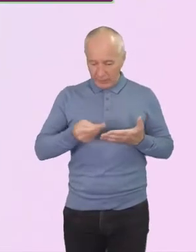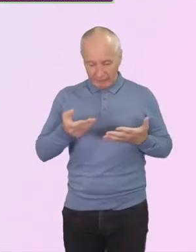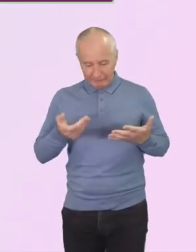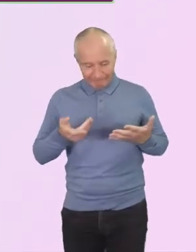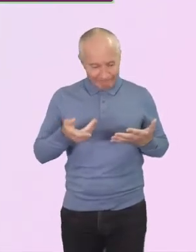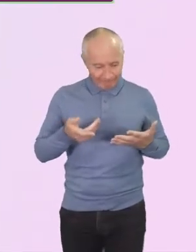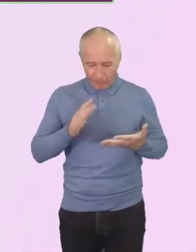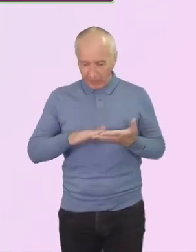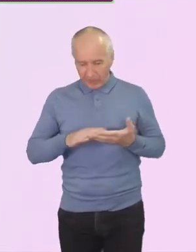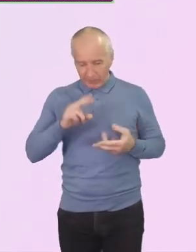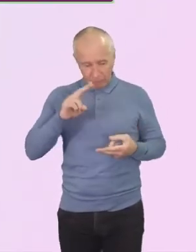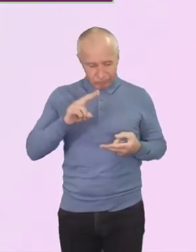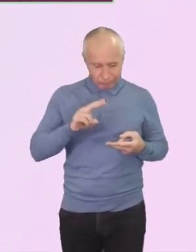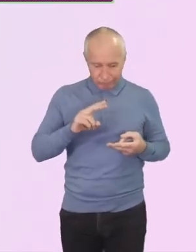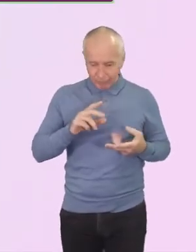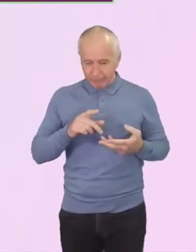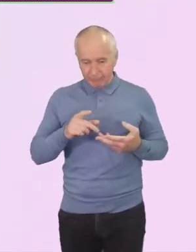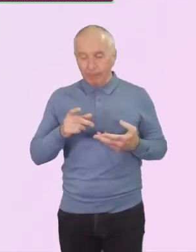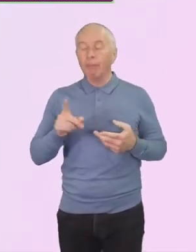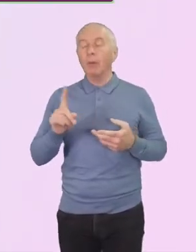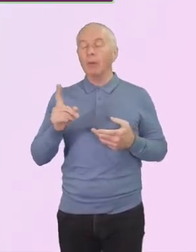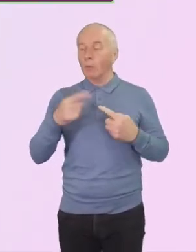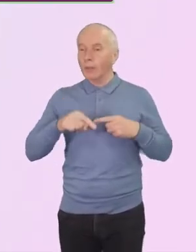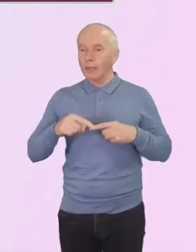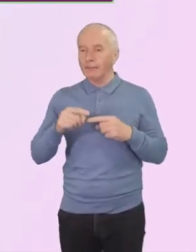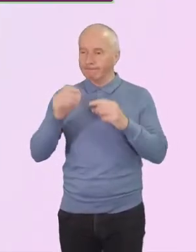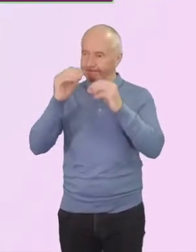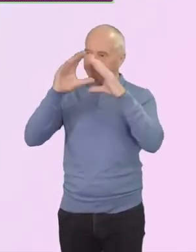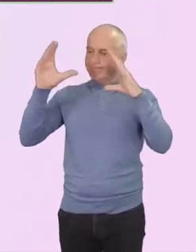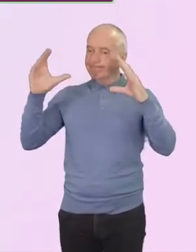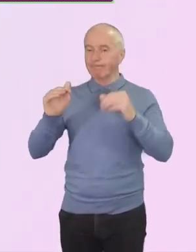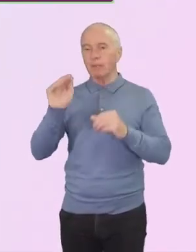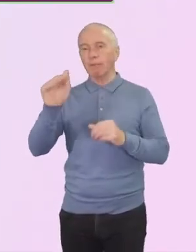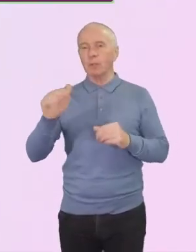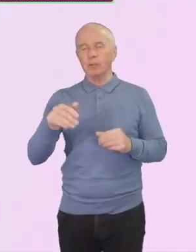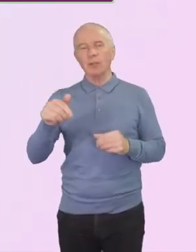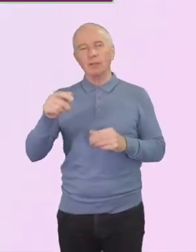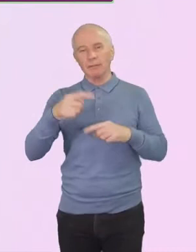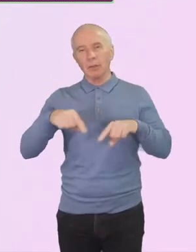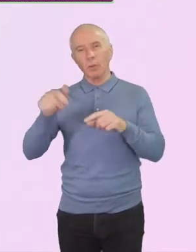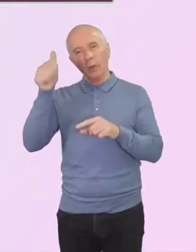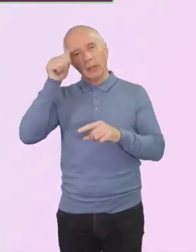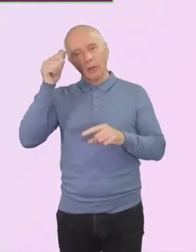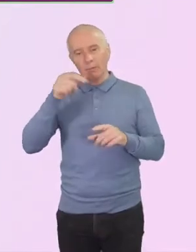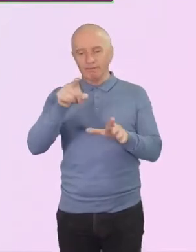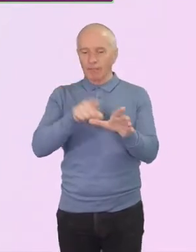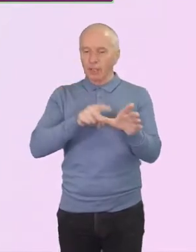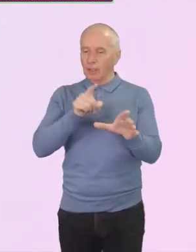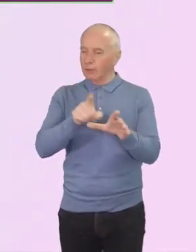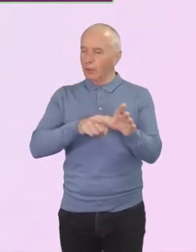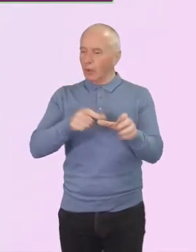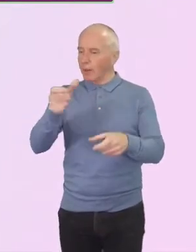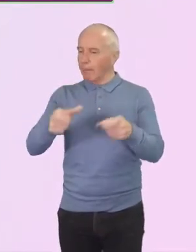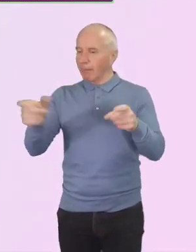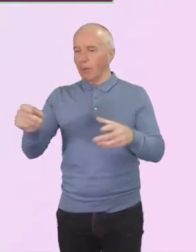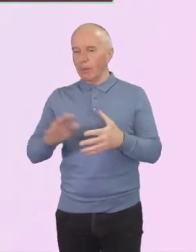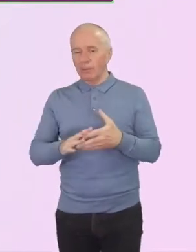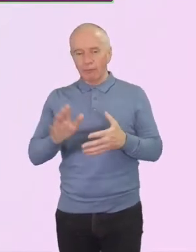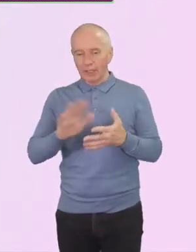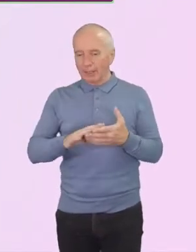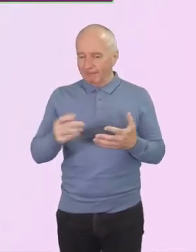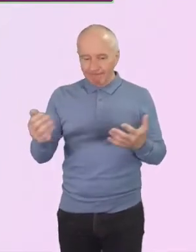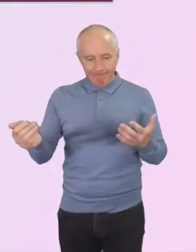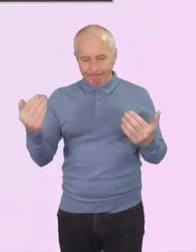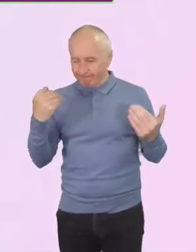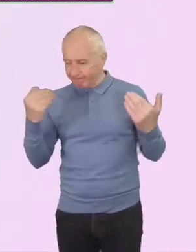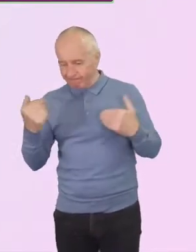future. We are conscious that we are not seeing millennials and younger generations being called to ministry as we would want.